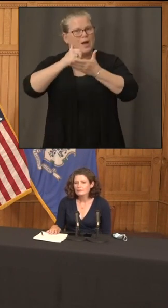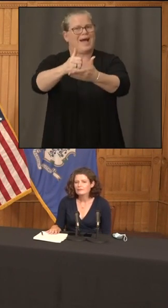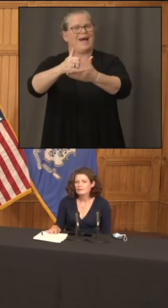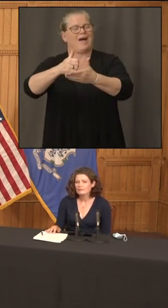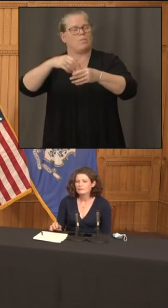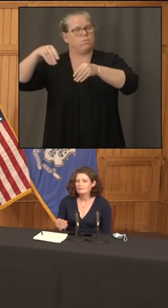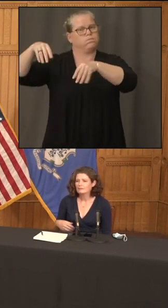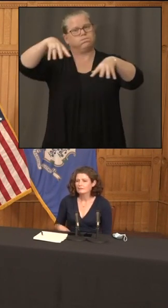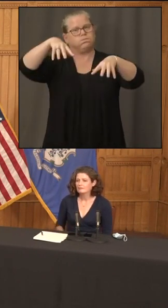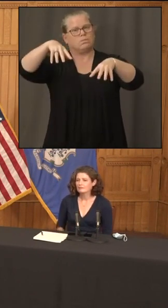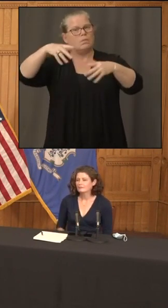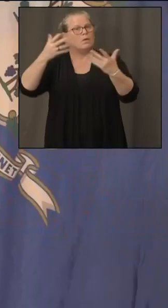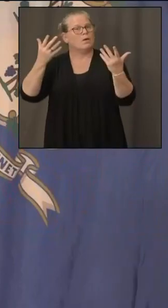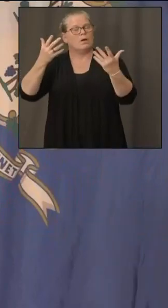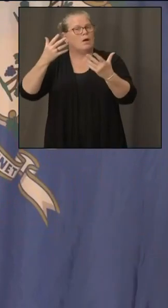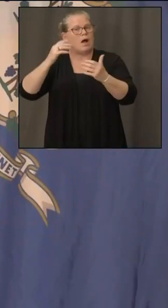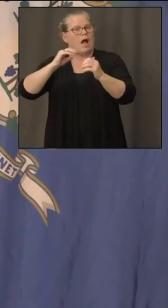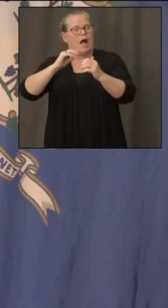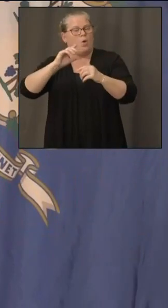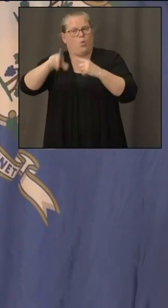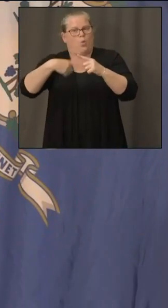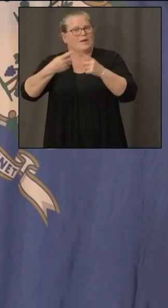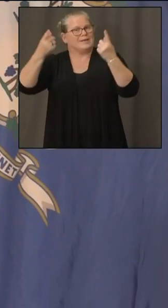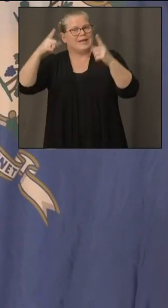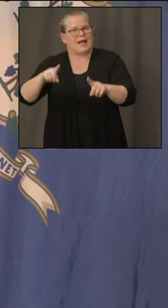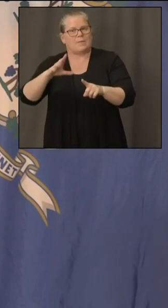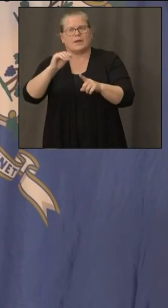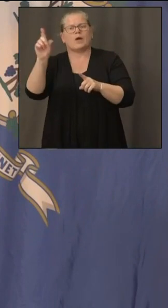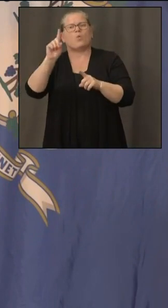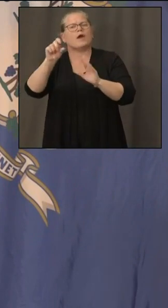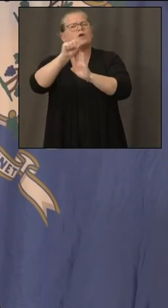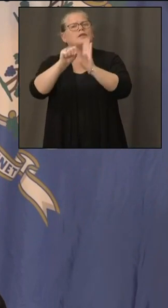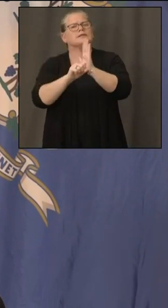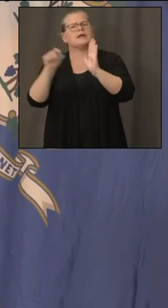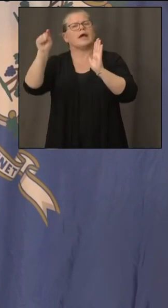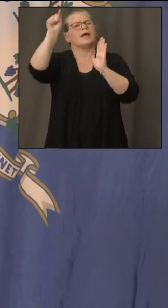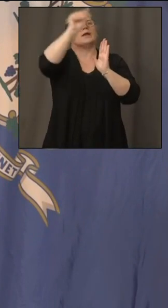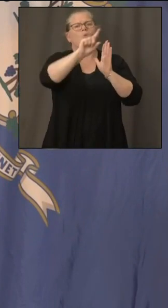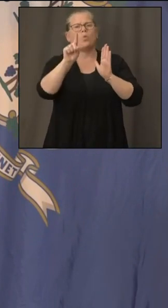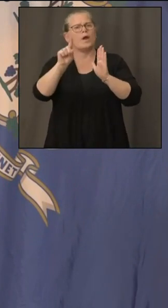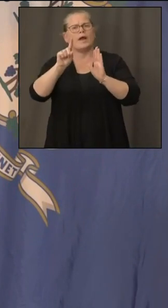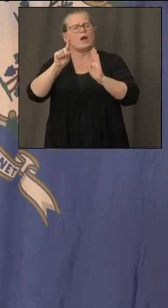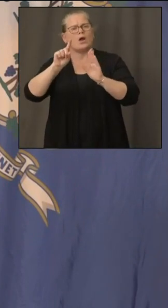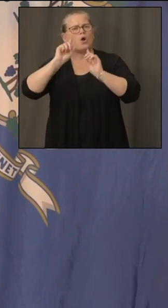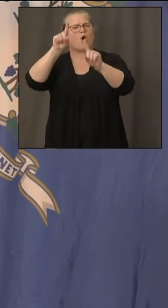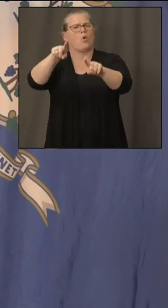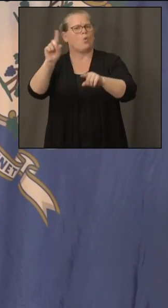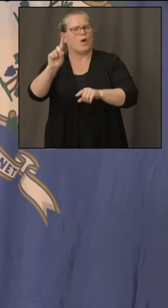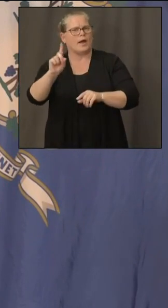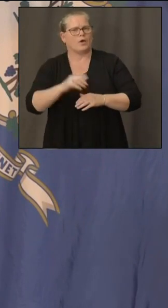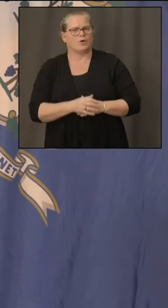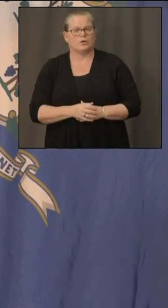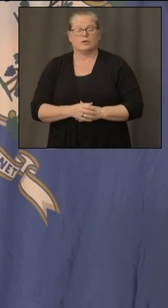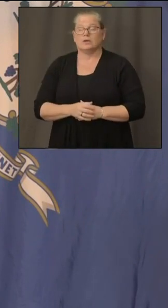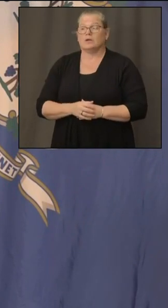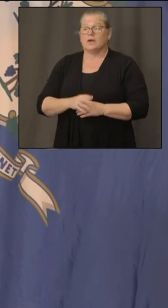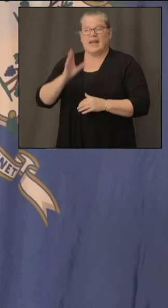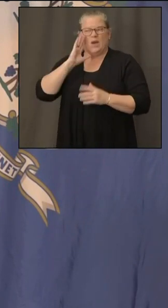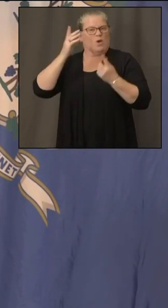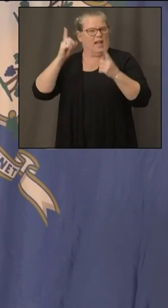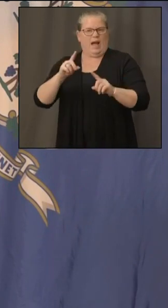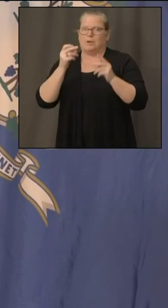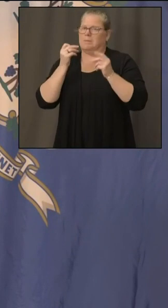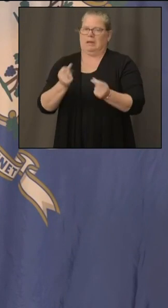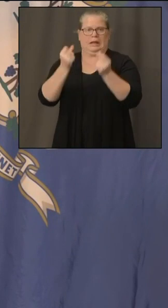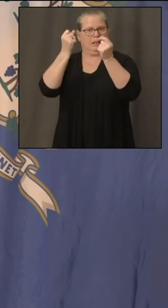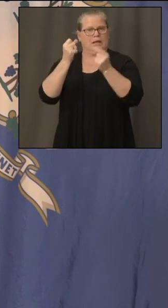state uh well it happens immediately and uh right now um i think paul will can help me out with this